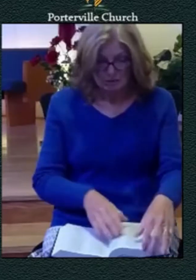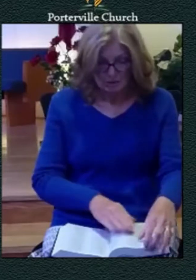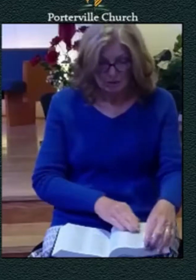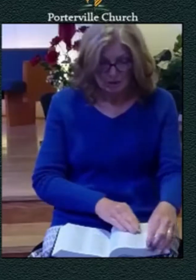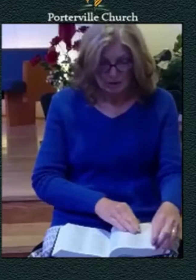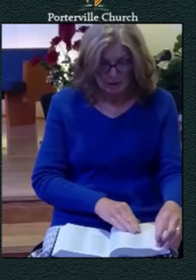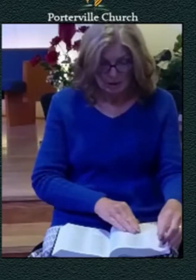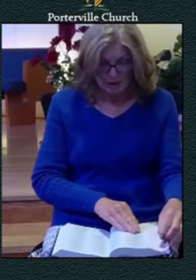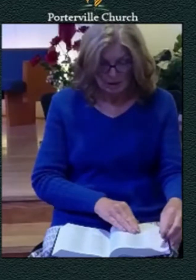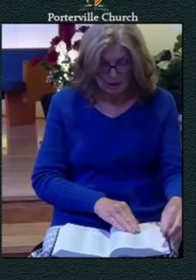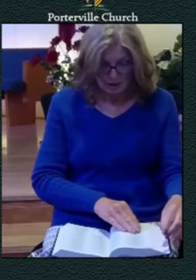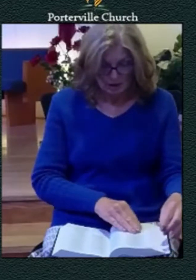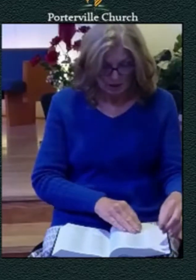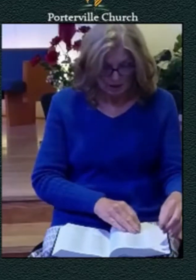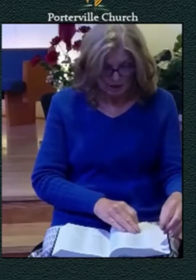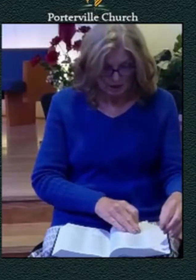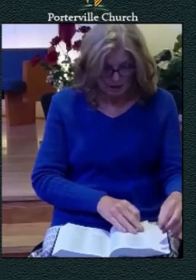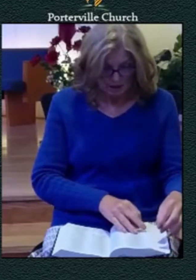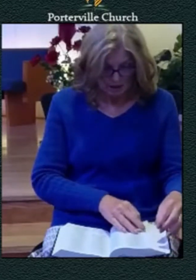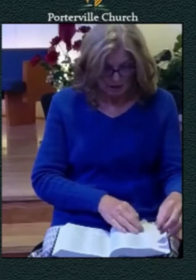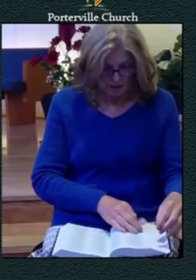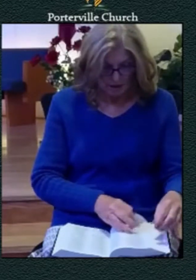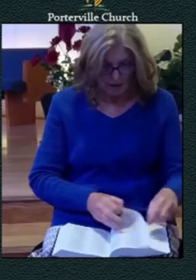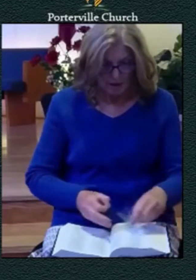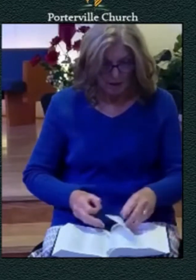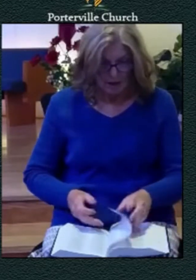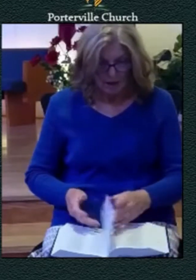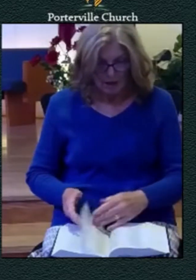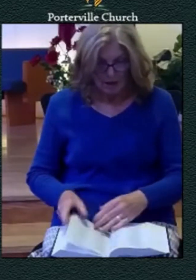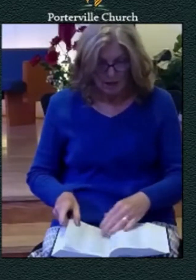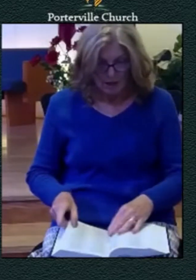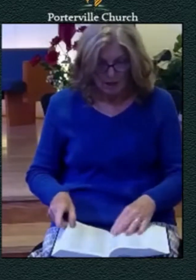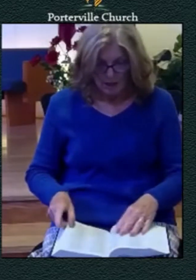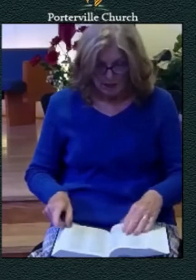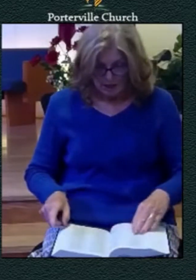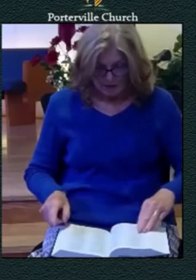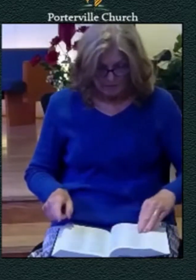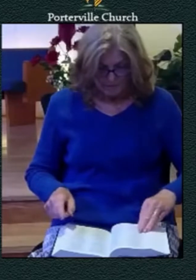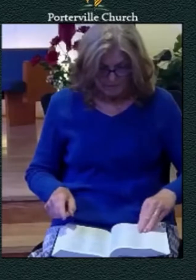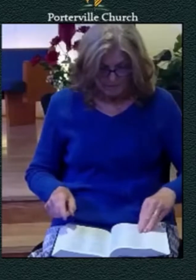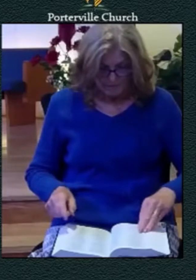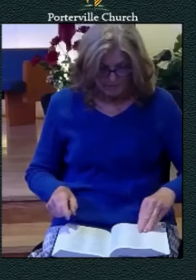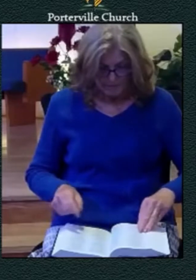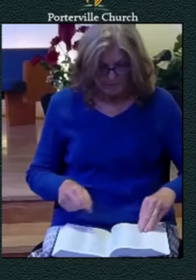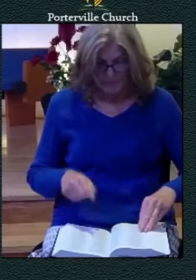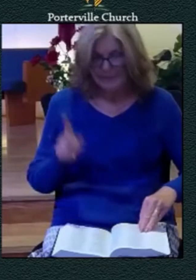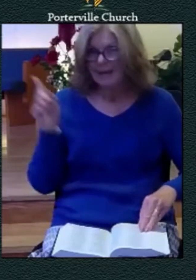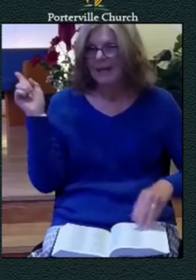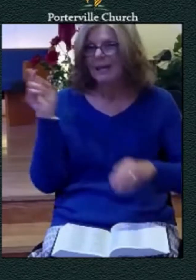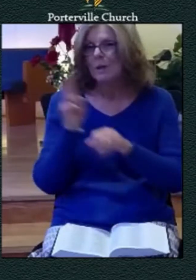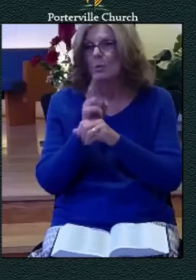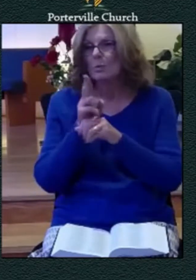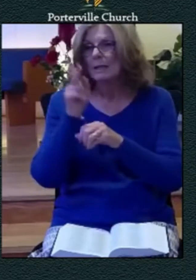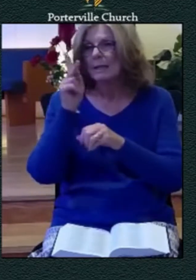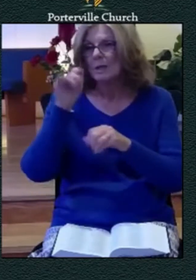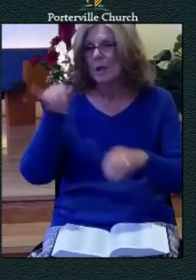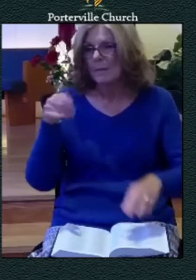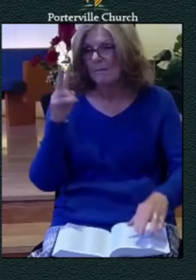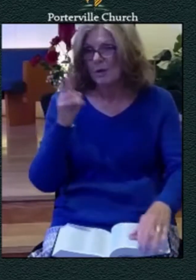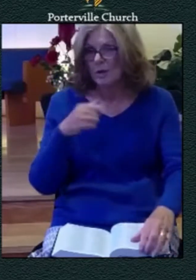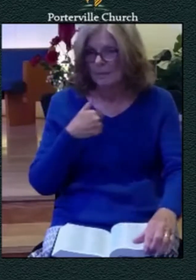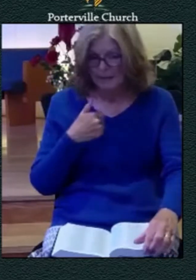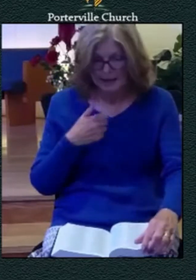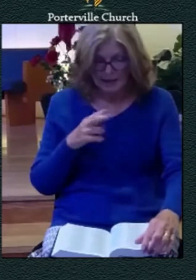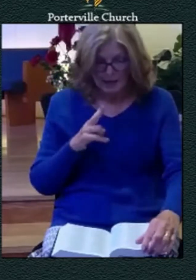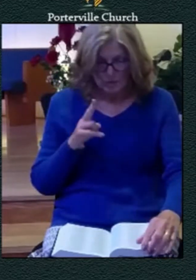the king james version as the one that most accurately translates the hebrew from this passage but there it is uh